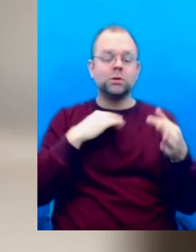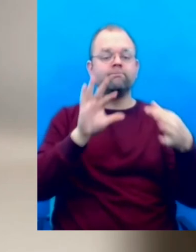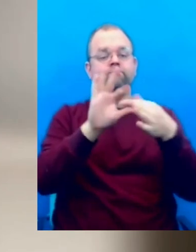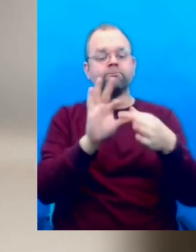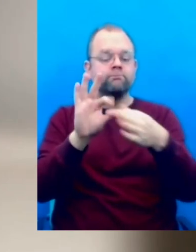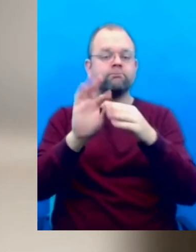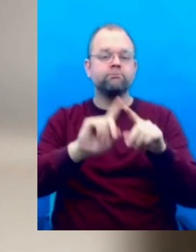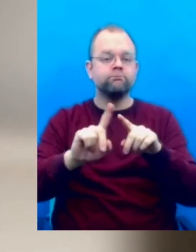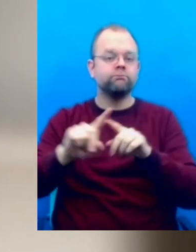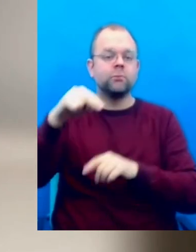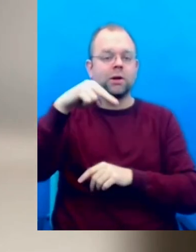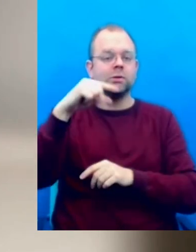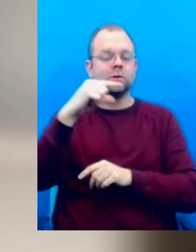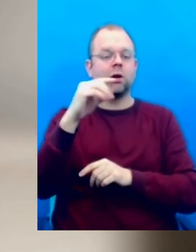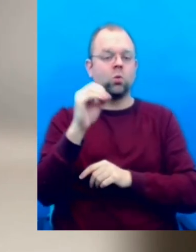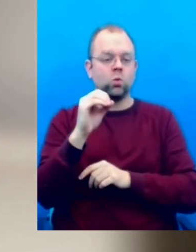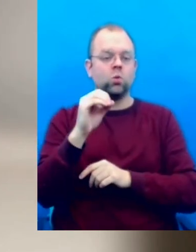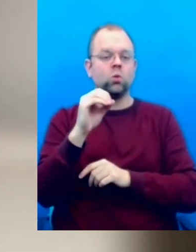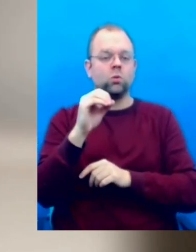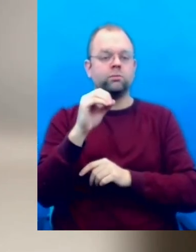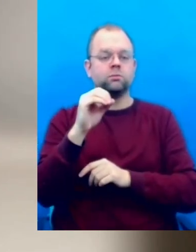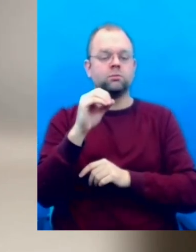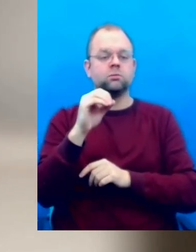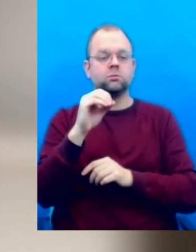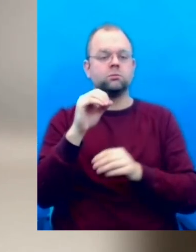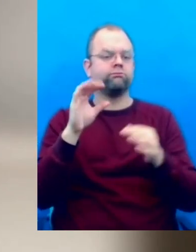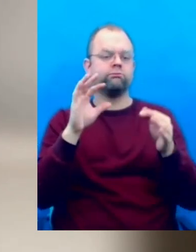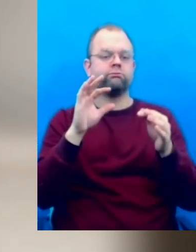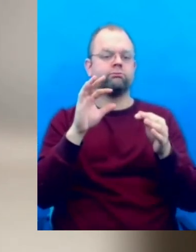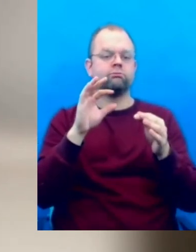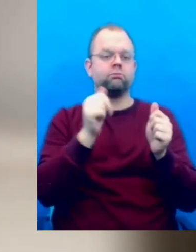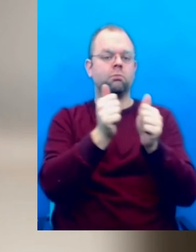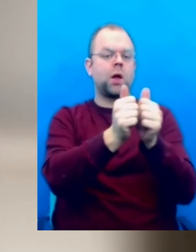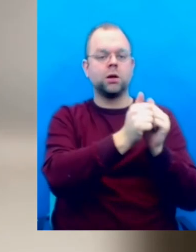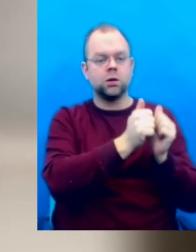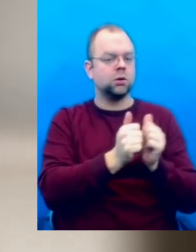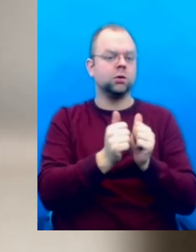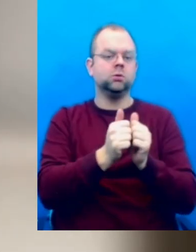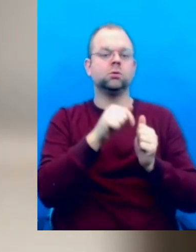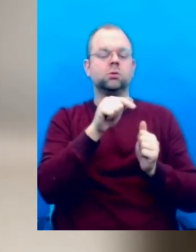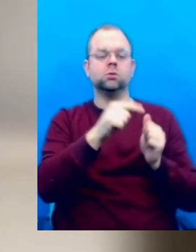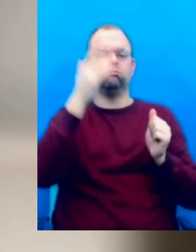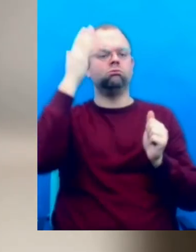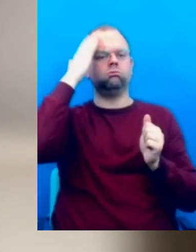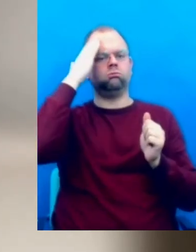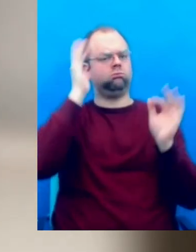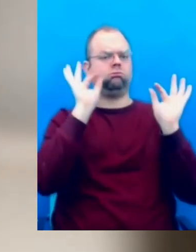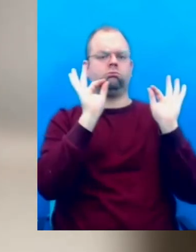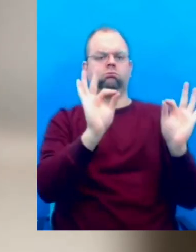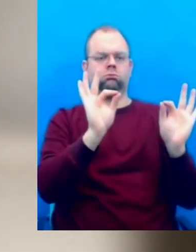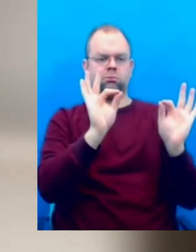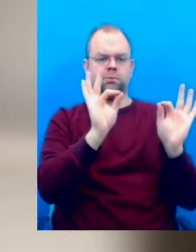partners that have specific knowledge that they would like to make accessible to